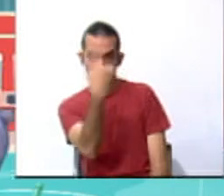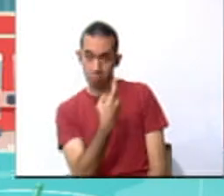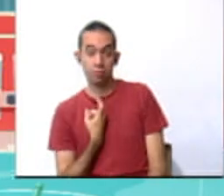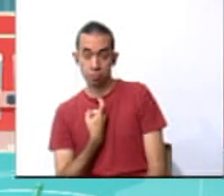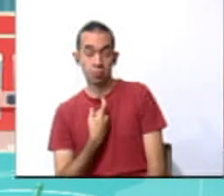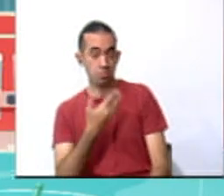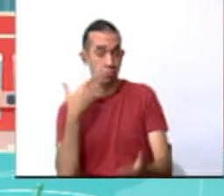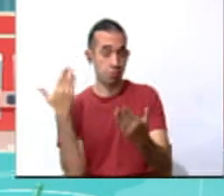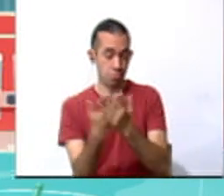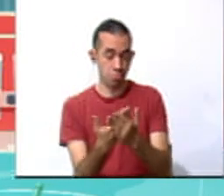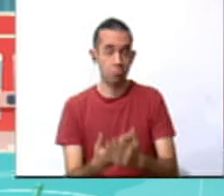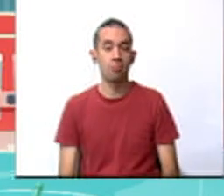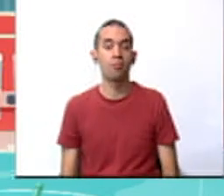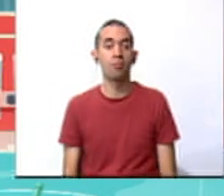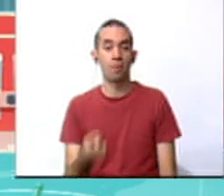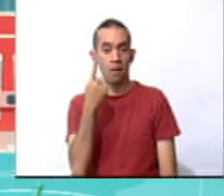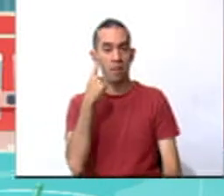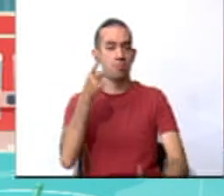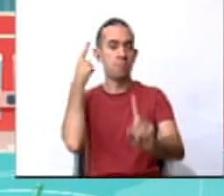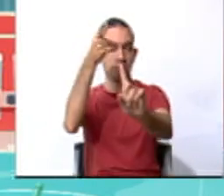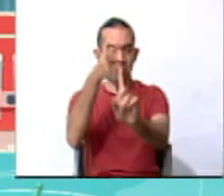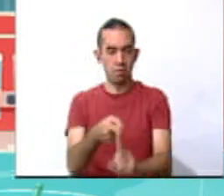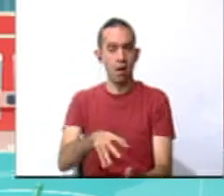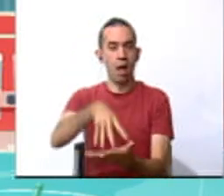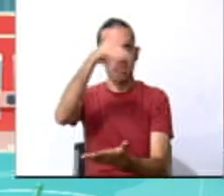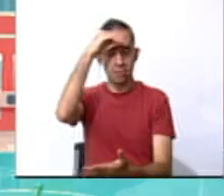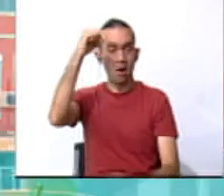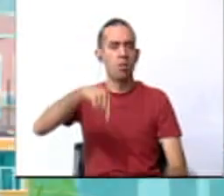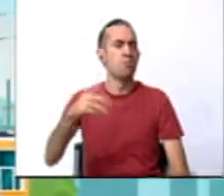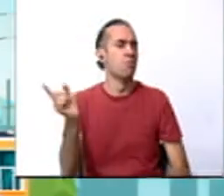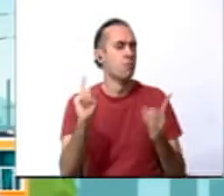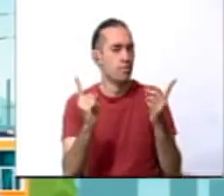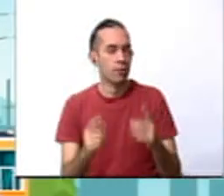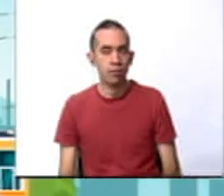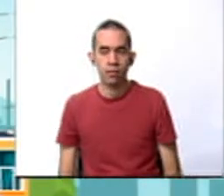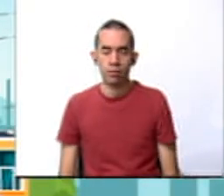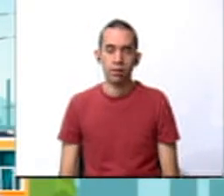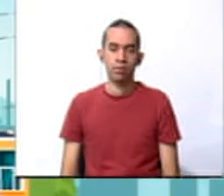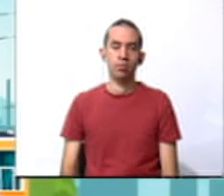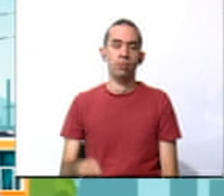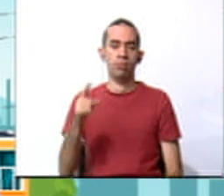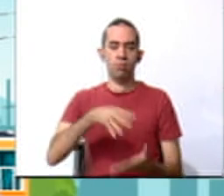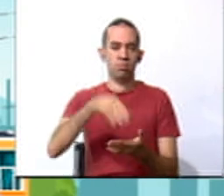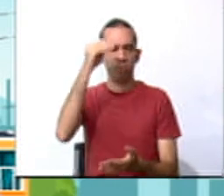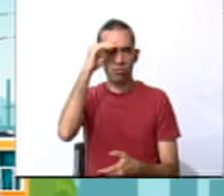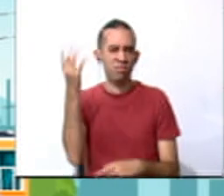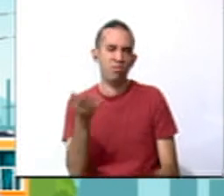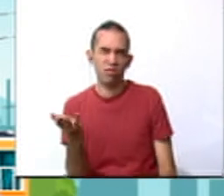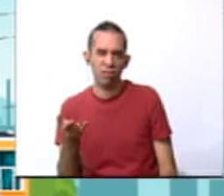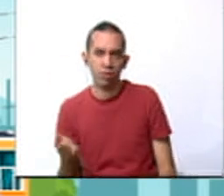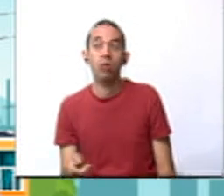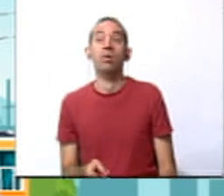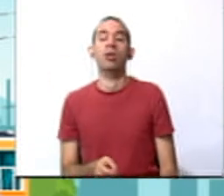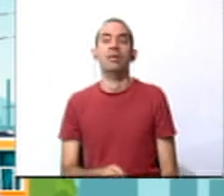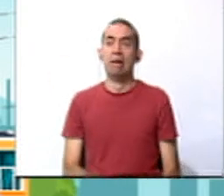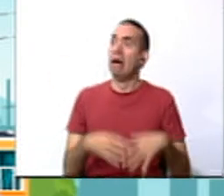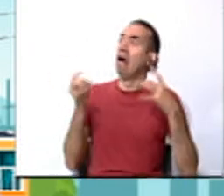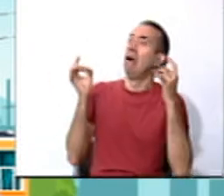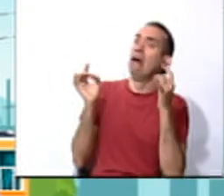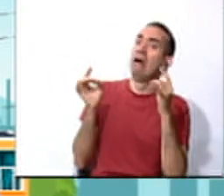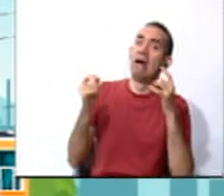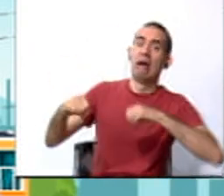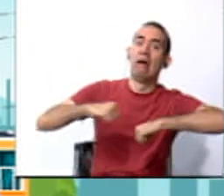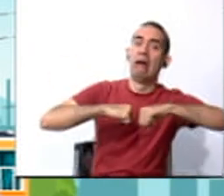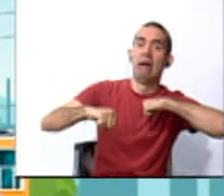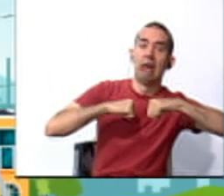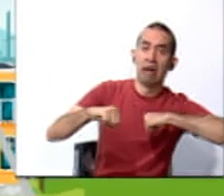Let's see our lesson goals for today. What we are going to learn. That's an earthquake.